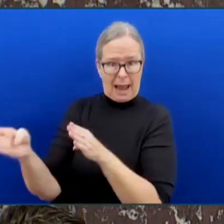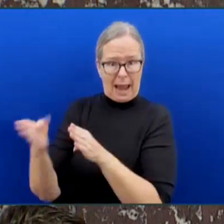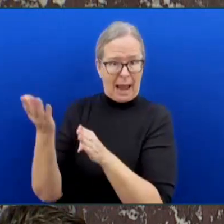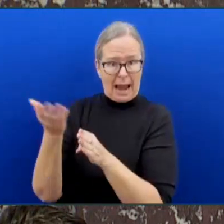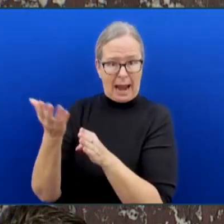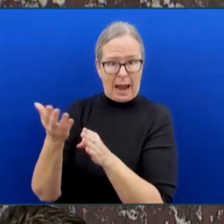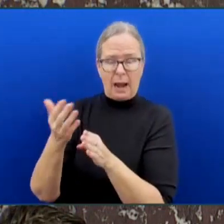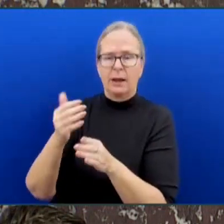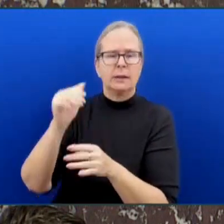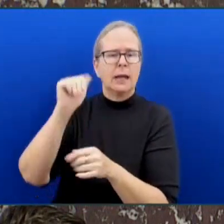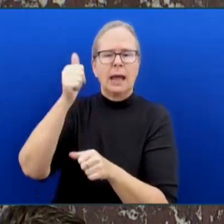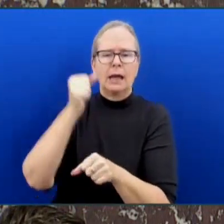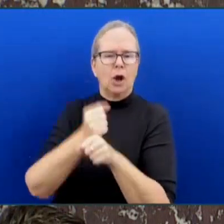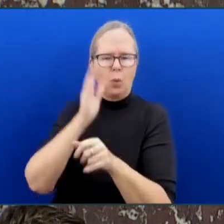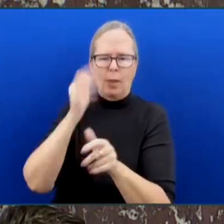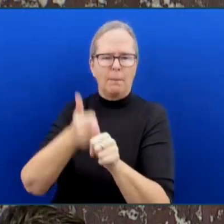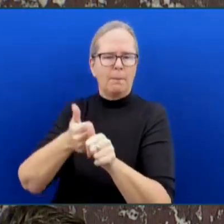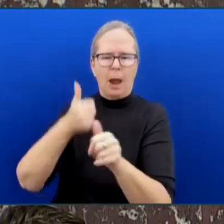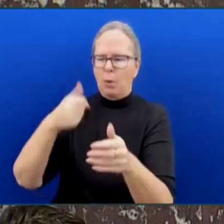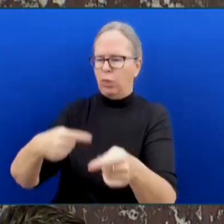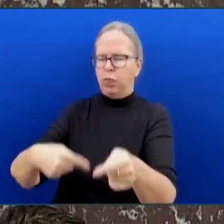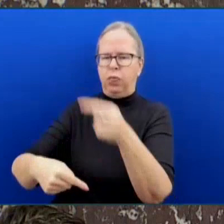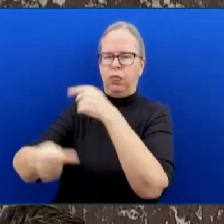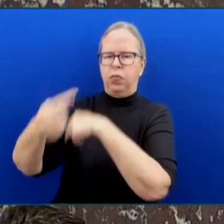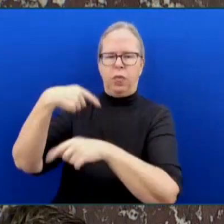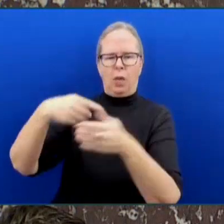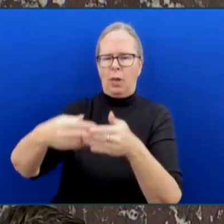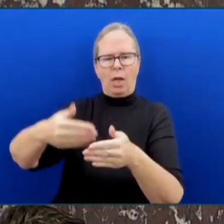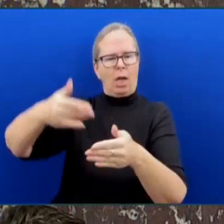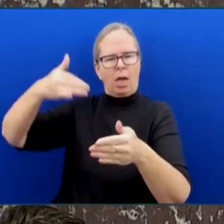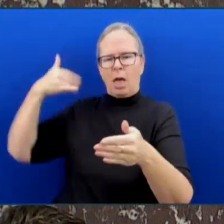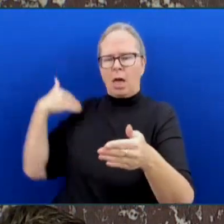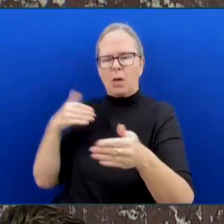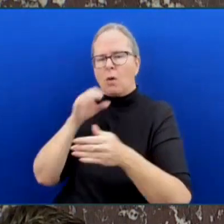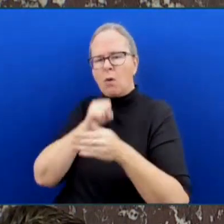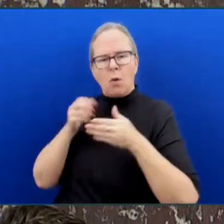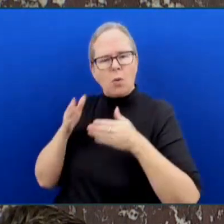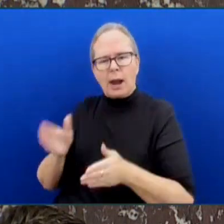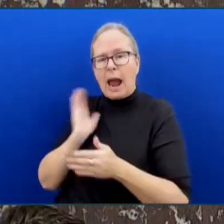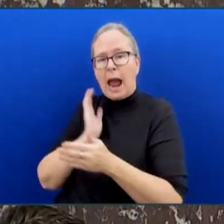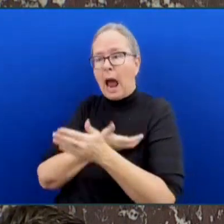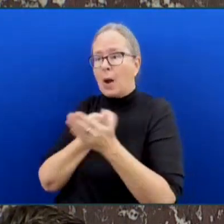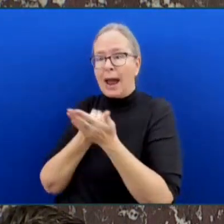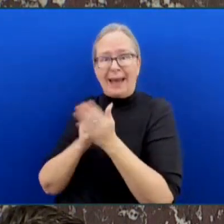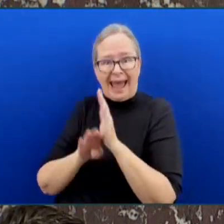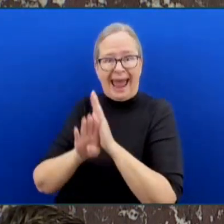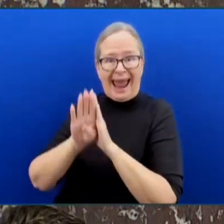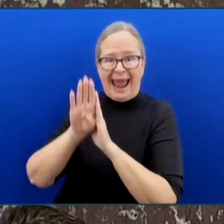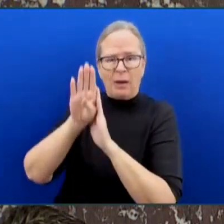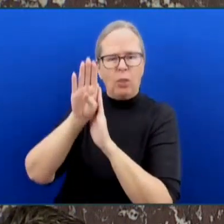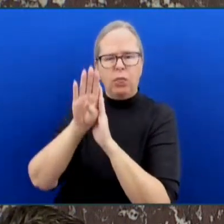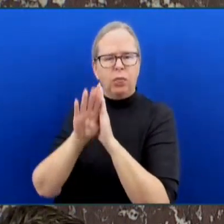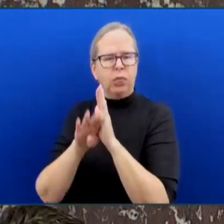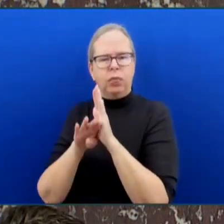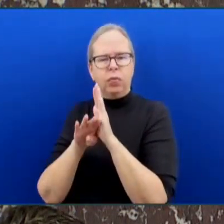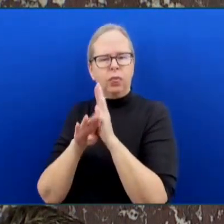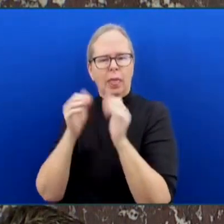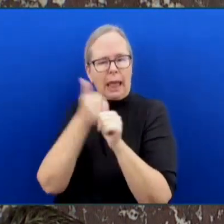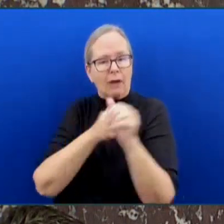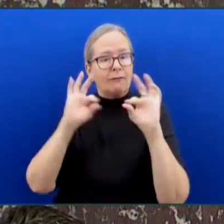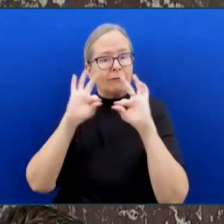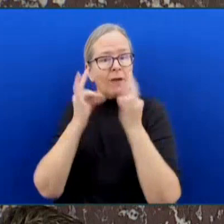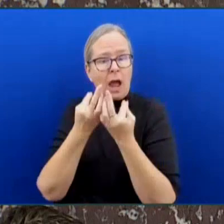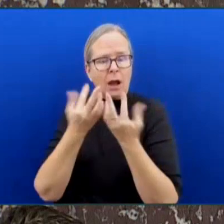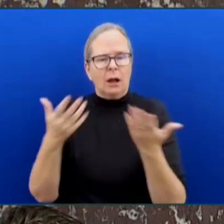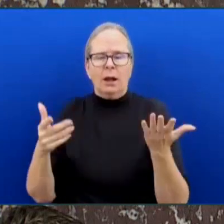out of economic growth and cost each family $11,000 a year. Will the Premier acknowledge the truth of hiring his